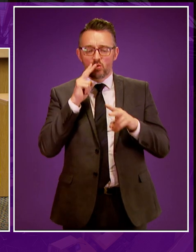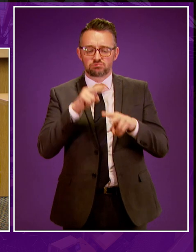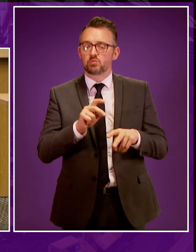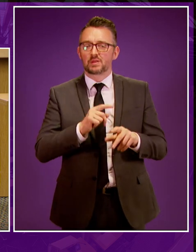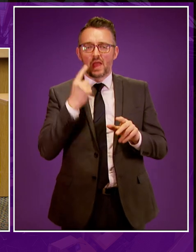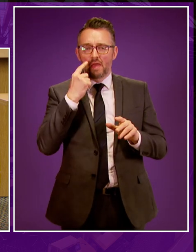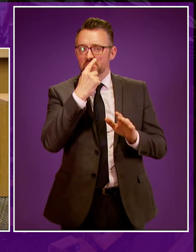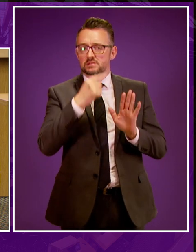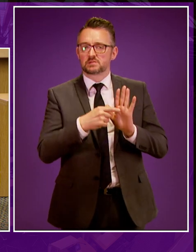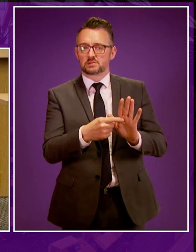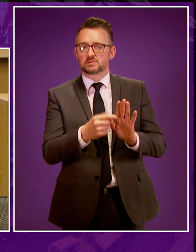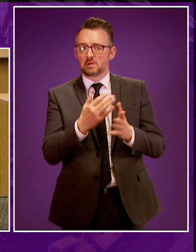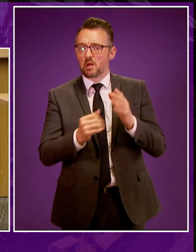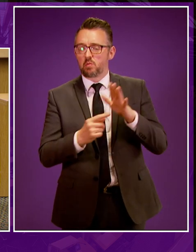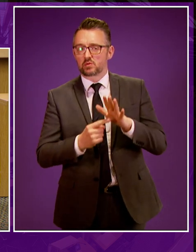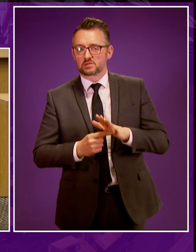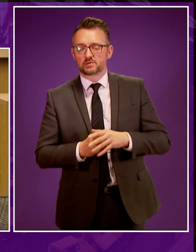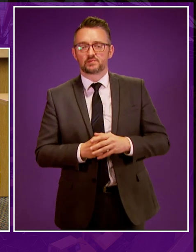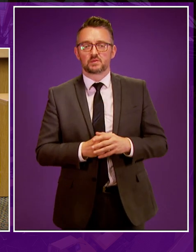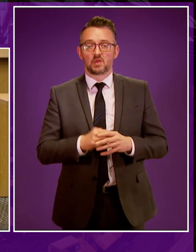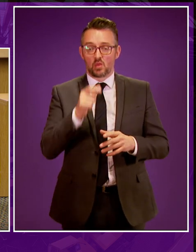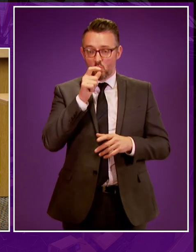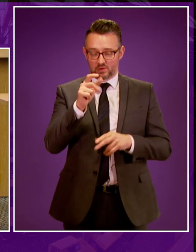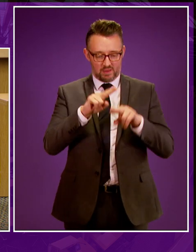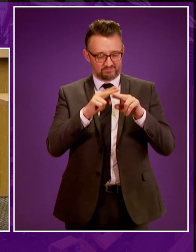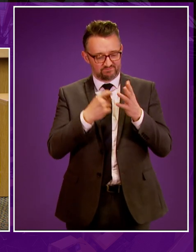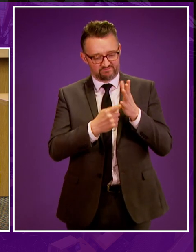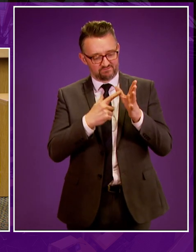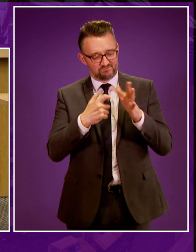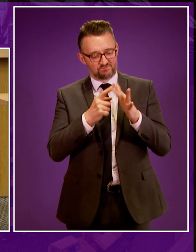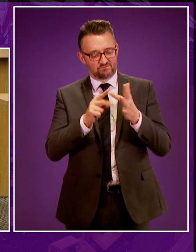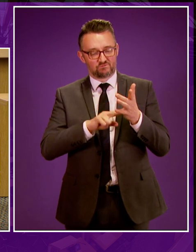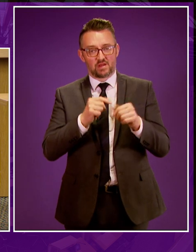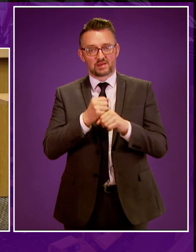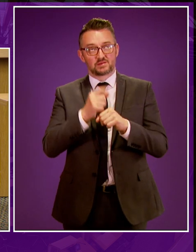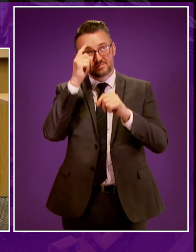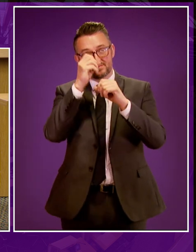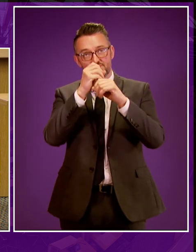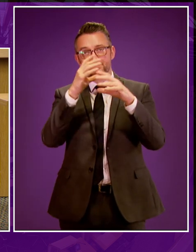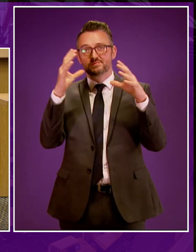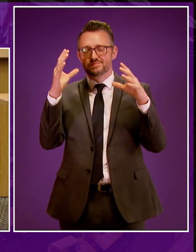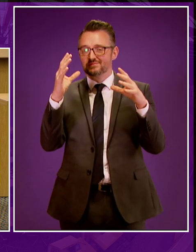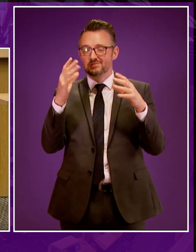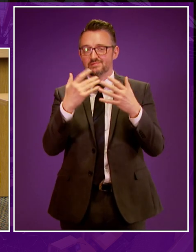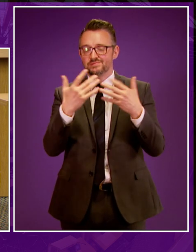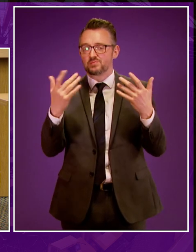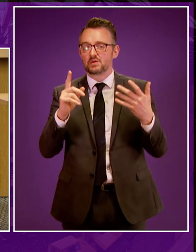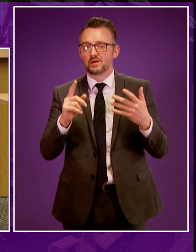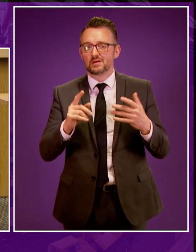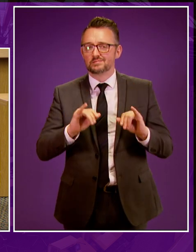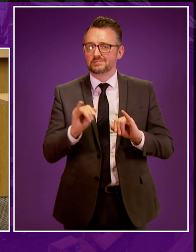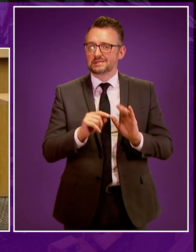over the past few years. To some, the very word fracking itself conjures up much imagery and often negative